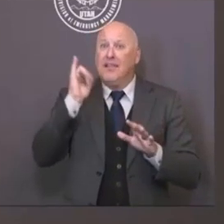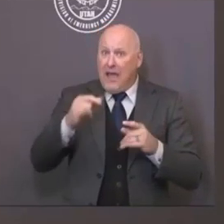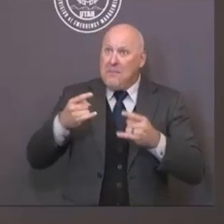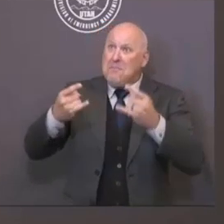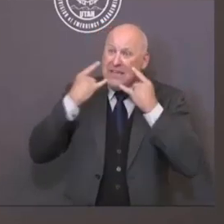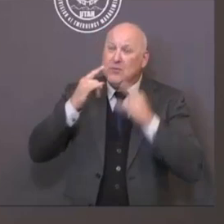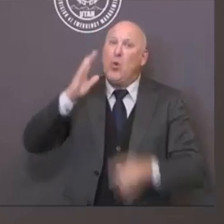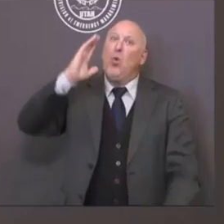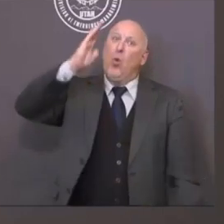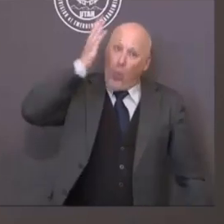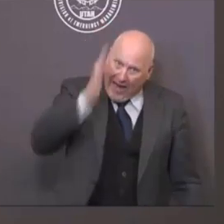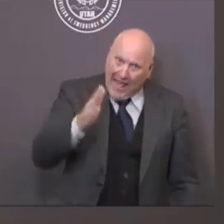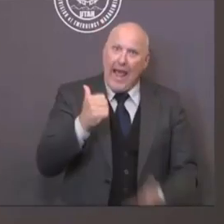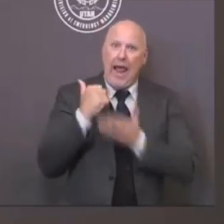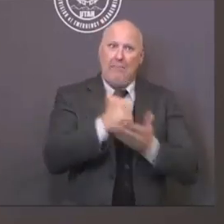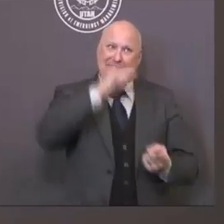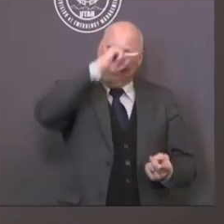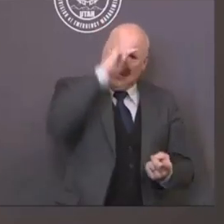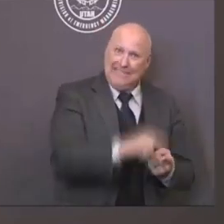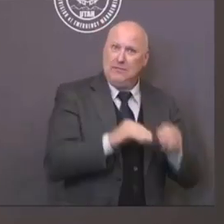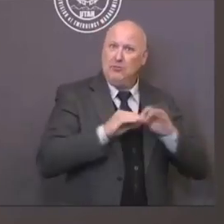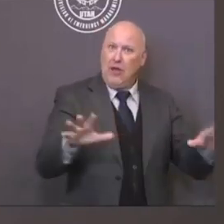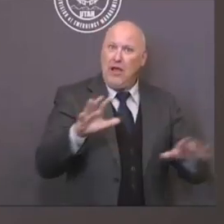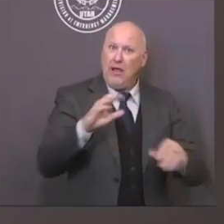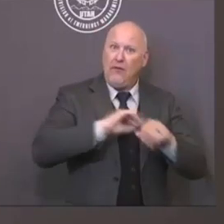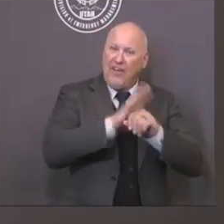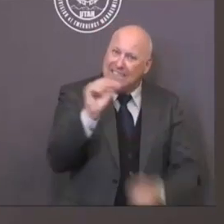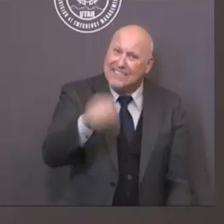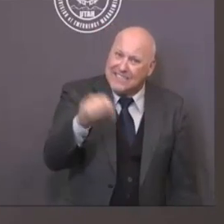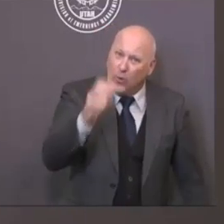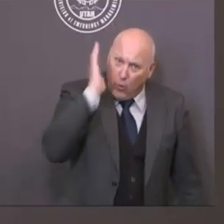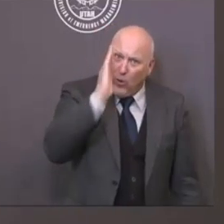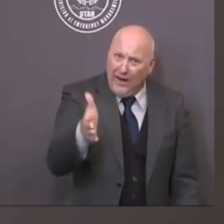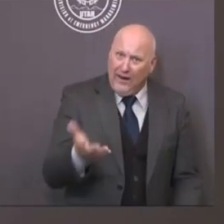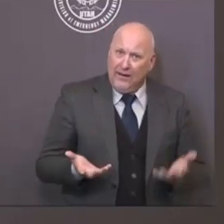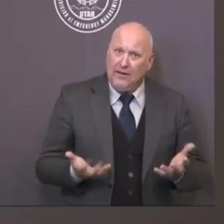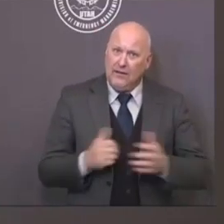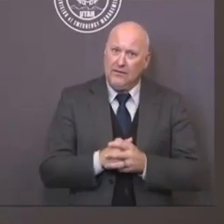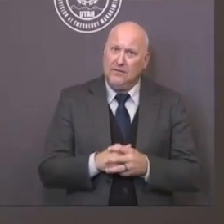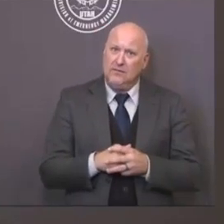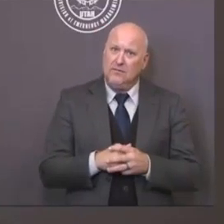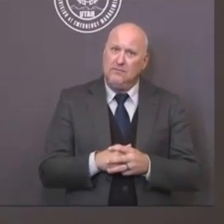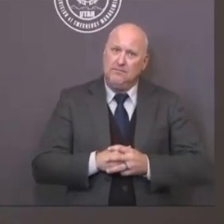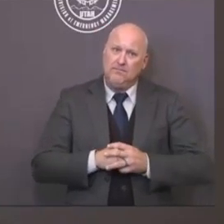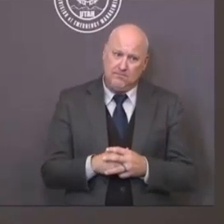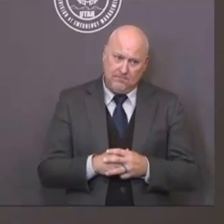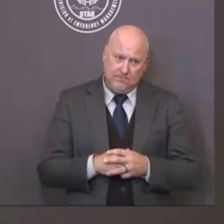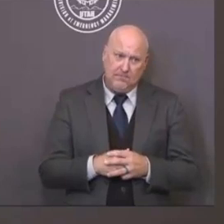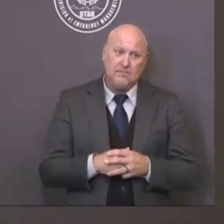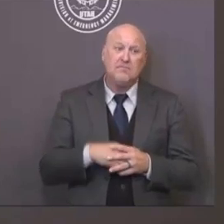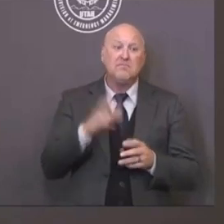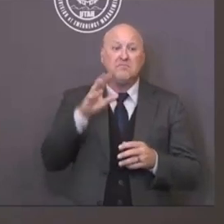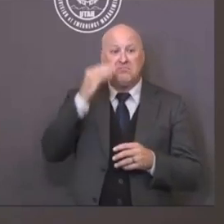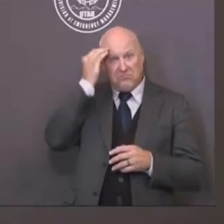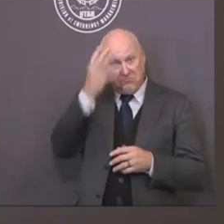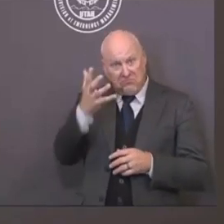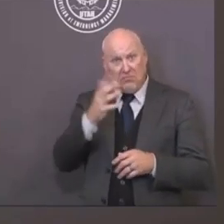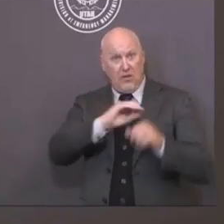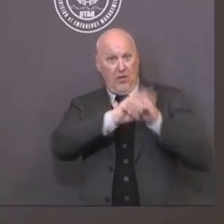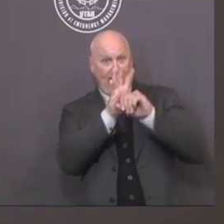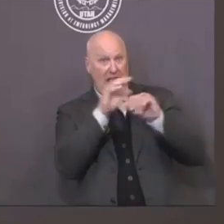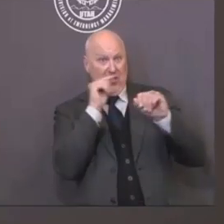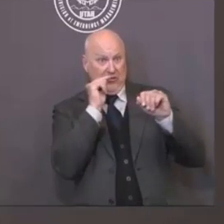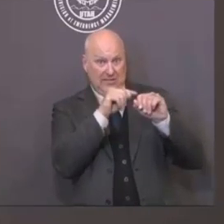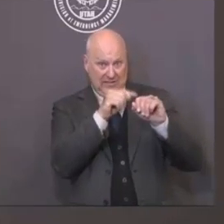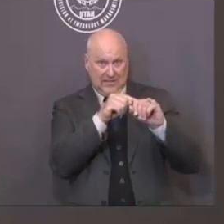without making too fine a point on this. The quickest way for us to reduce the rolling average is, in fact, for us to